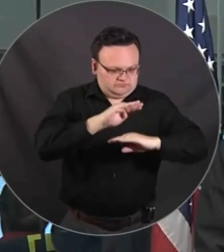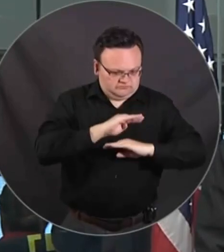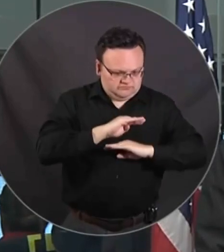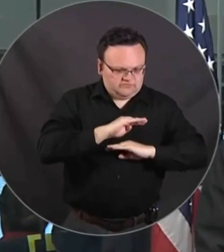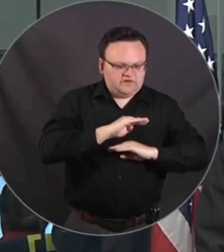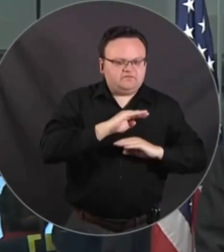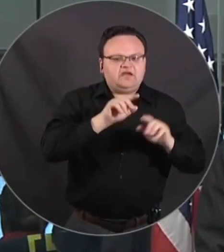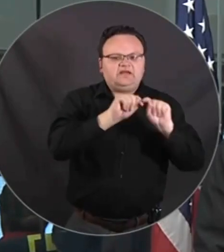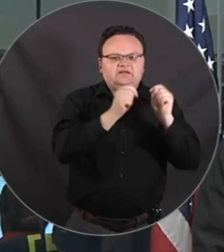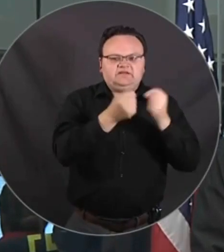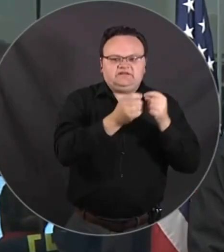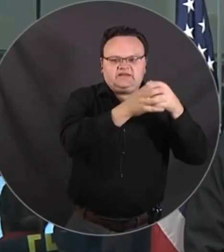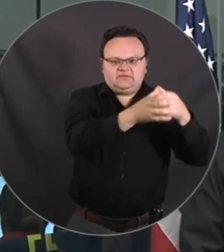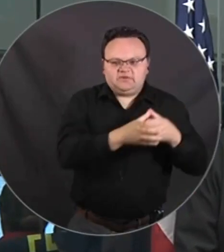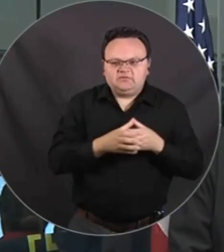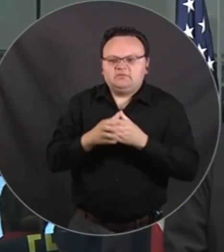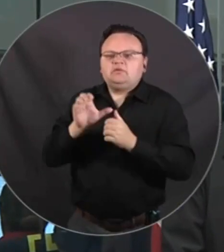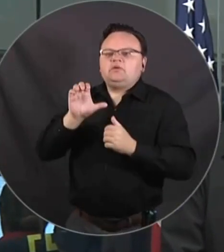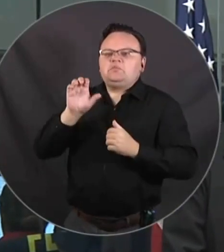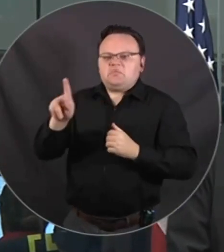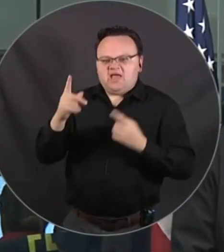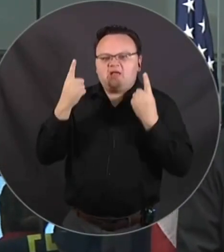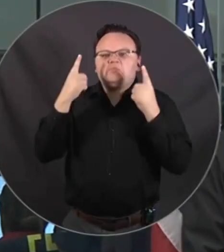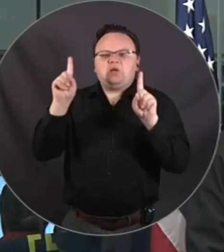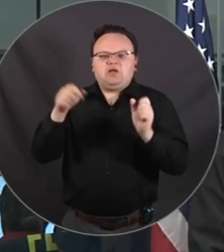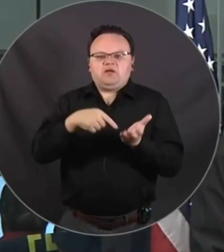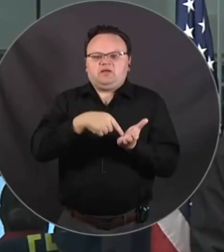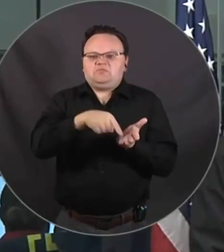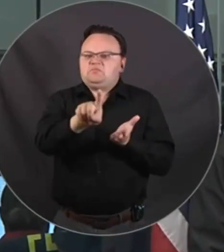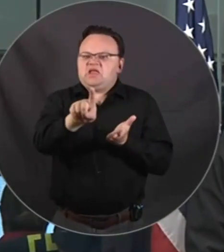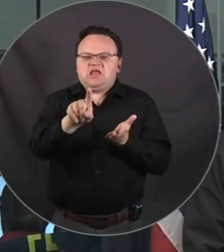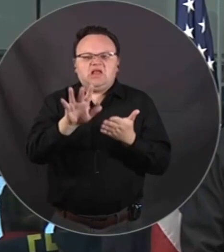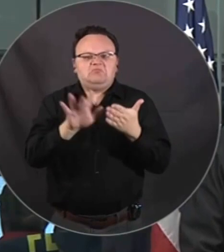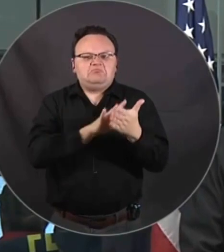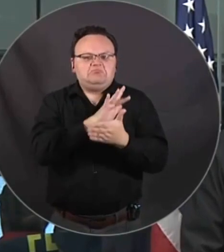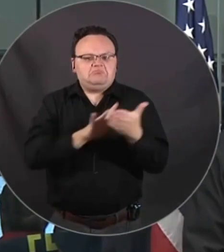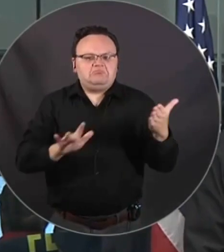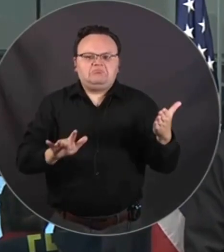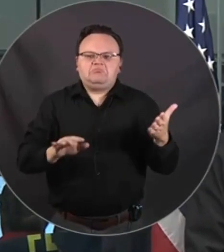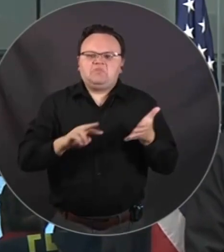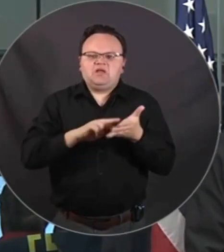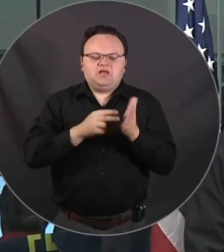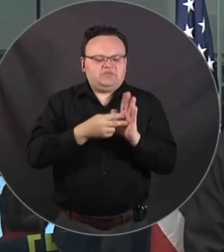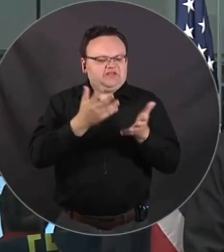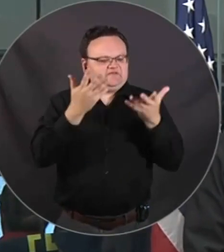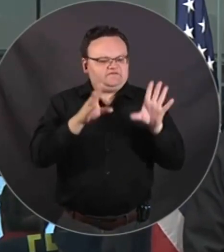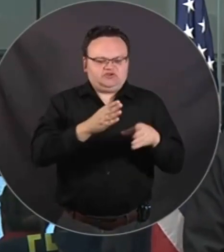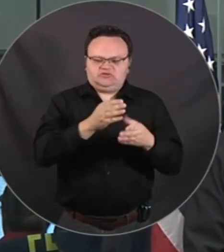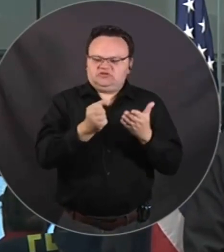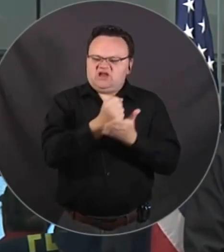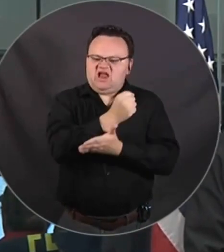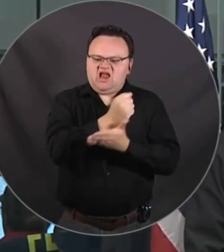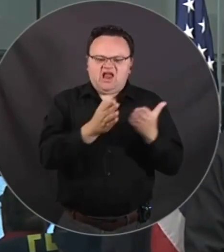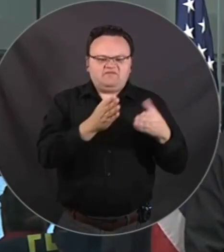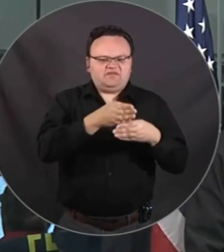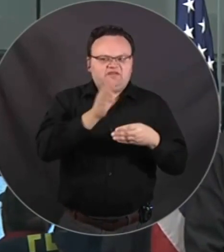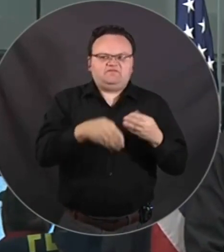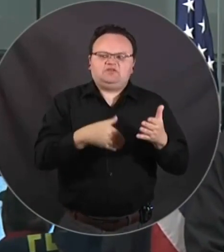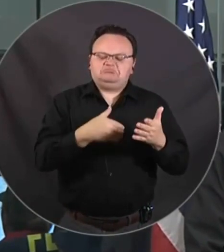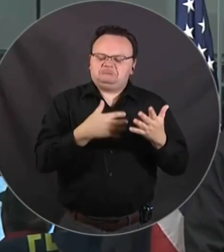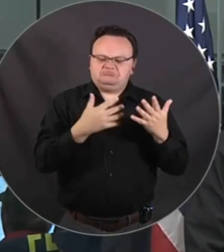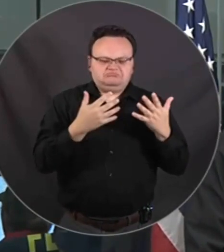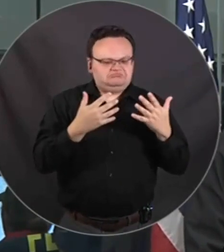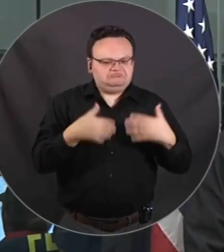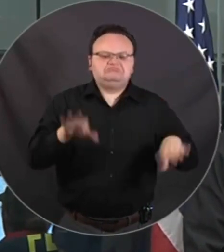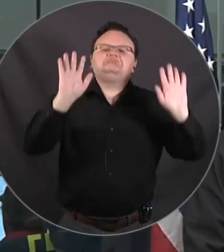doing invoices and paying for that. So completed means it is completely done. It still mobilizing and getting to wherever